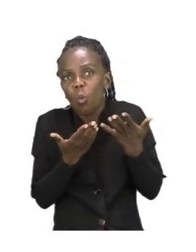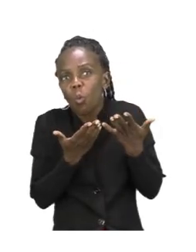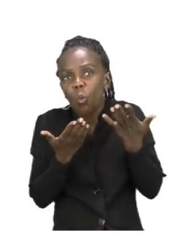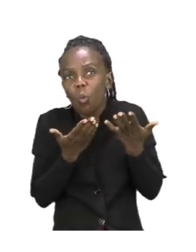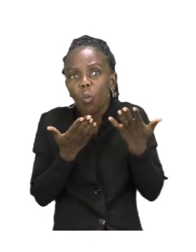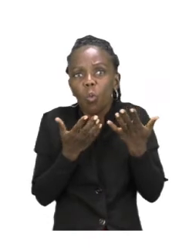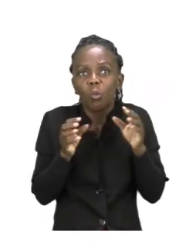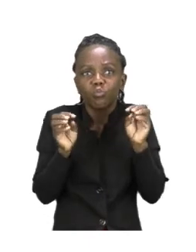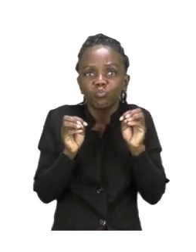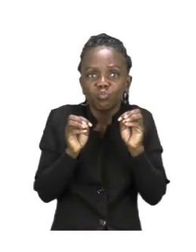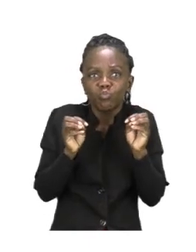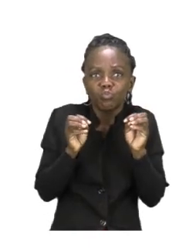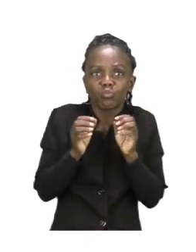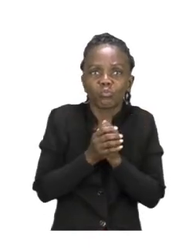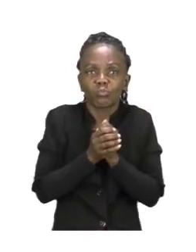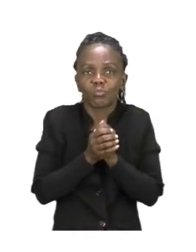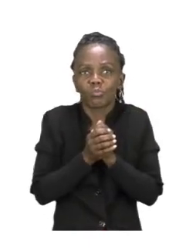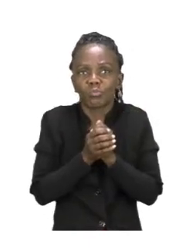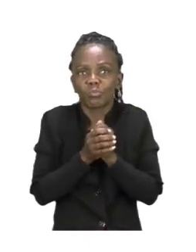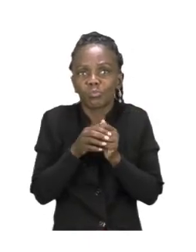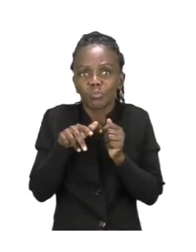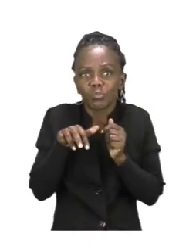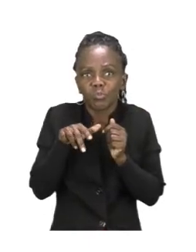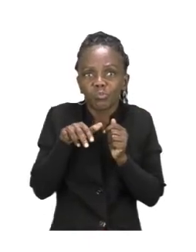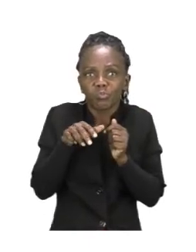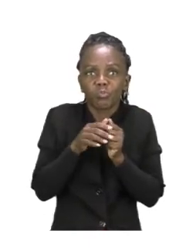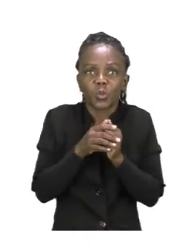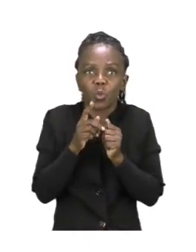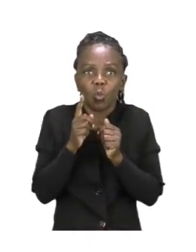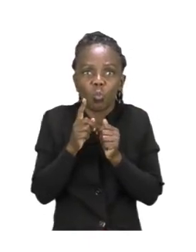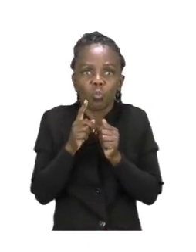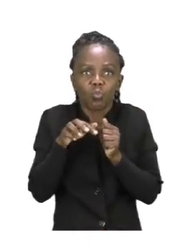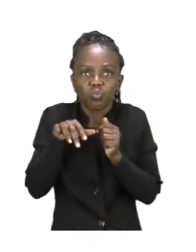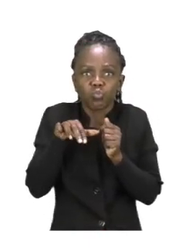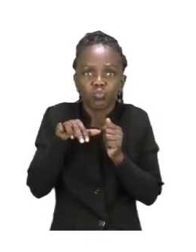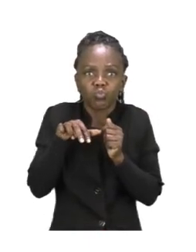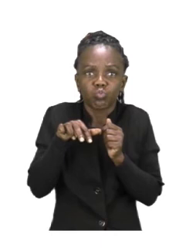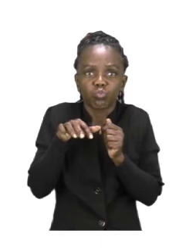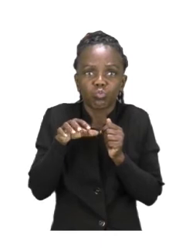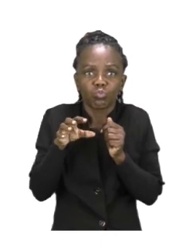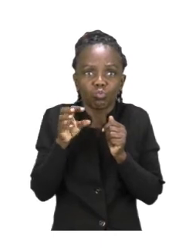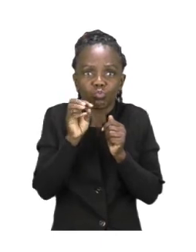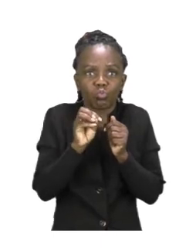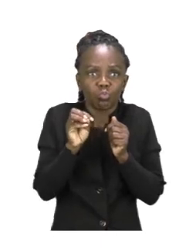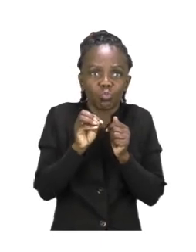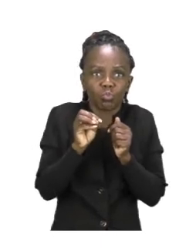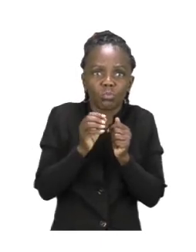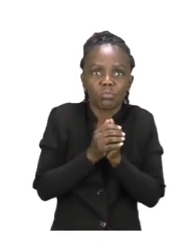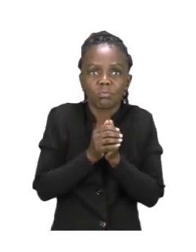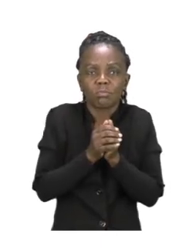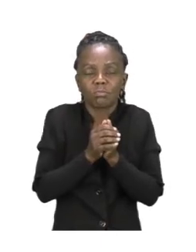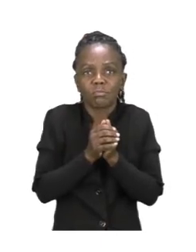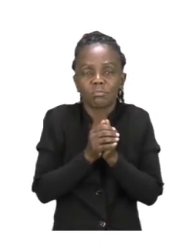So we need to find them first and look at the doll carefully. Let's take a look